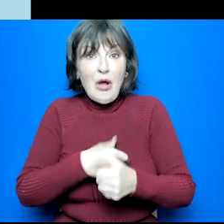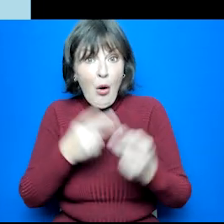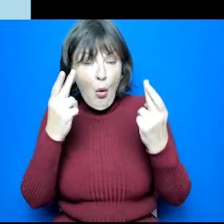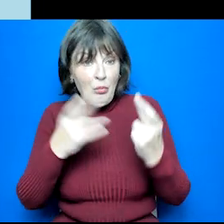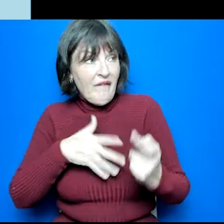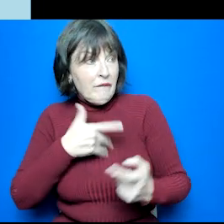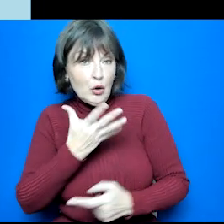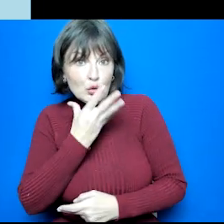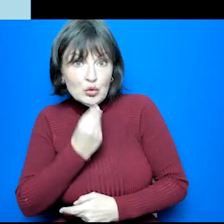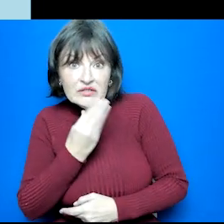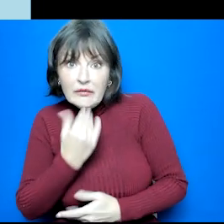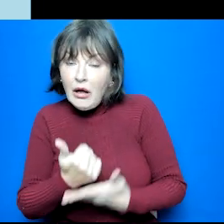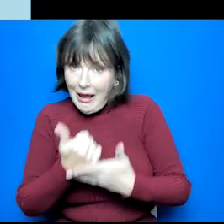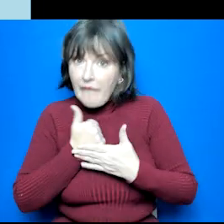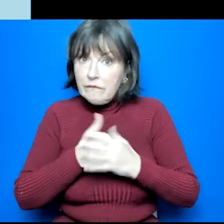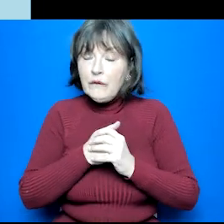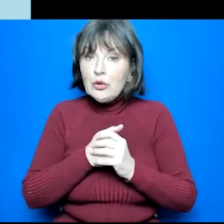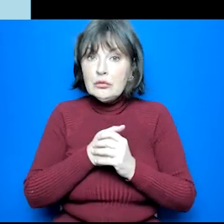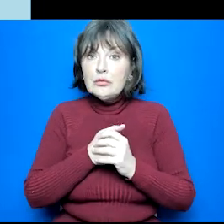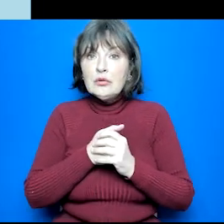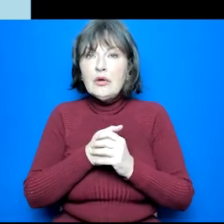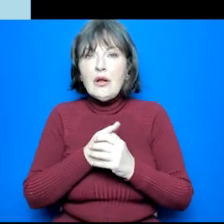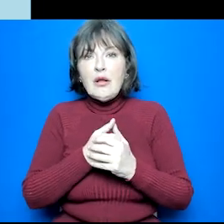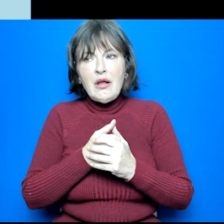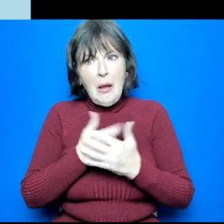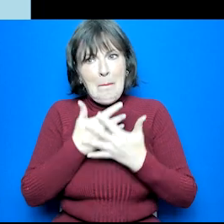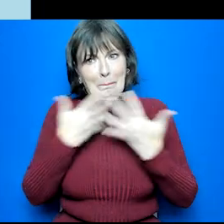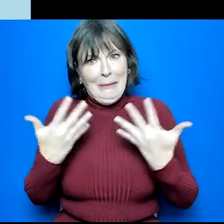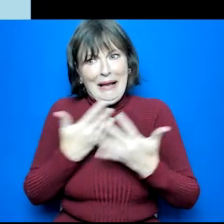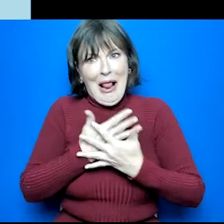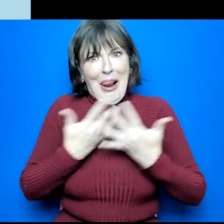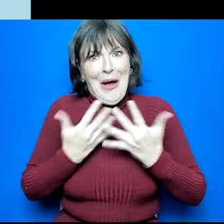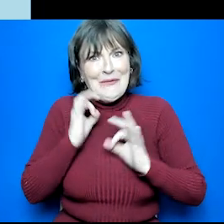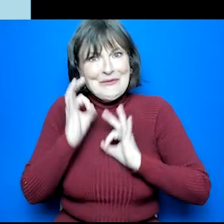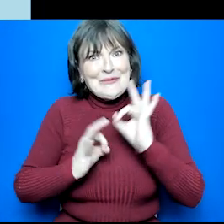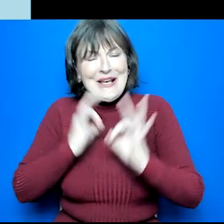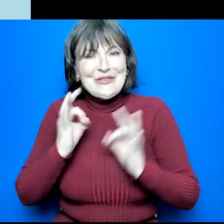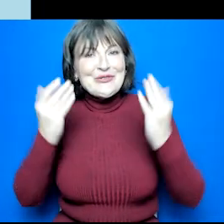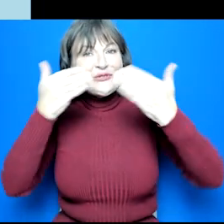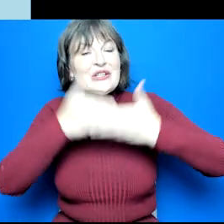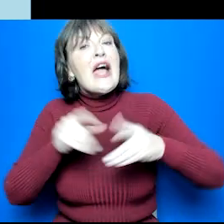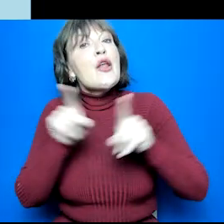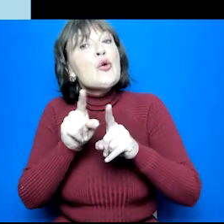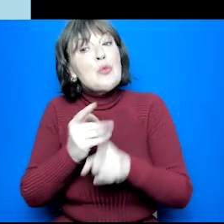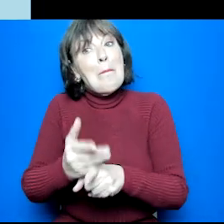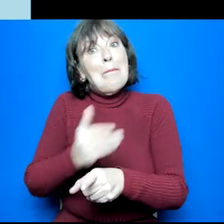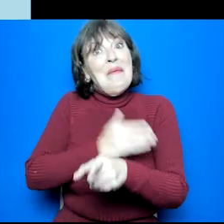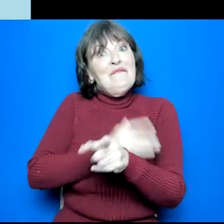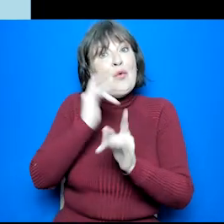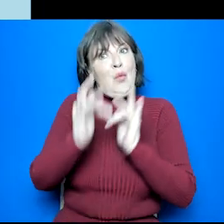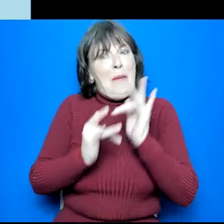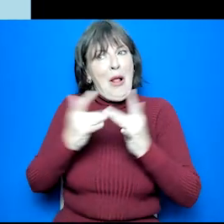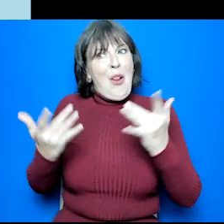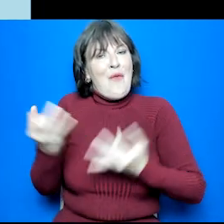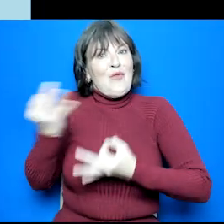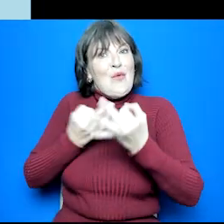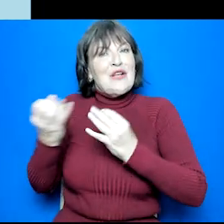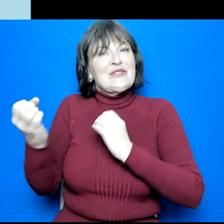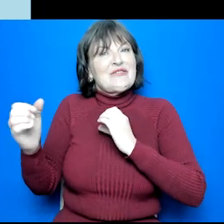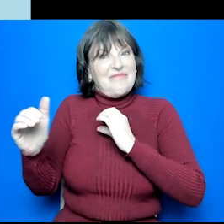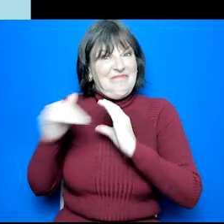hope you found it helpful and informative. I've had a lot of questions coming in tonight and a lot of questions sent to us before the webinar as well.